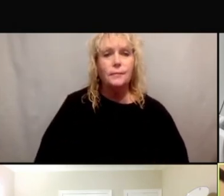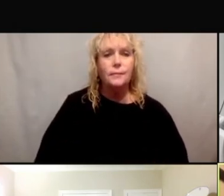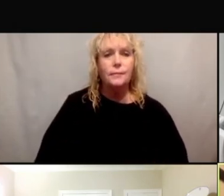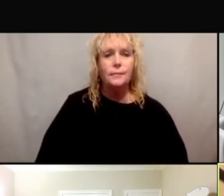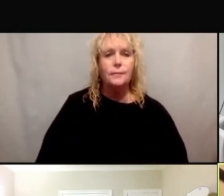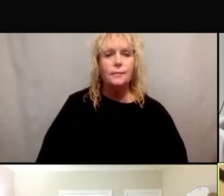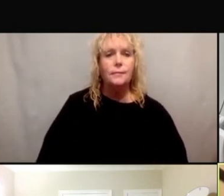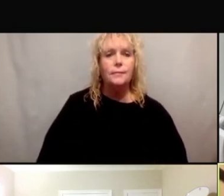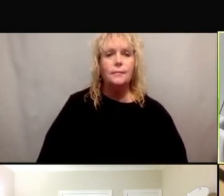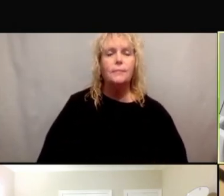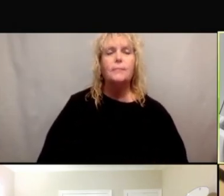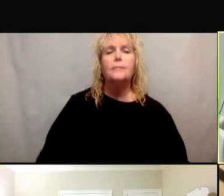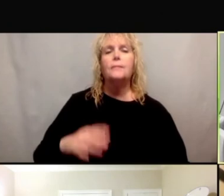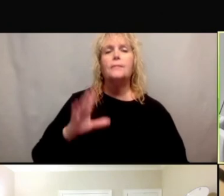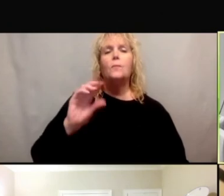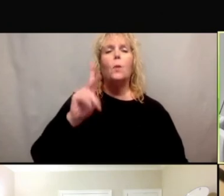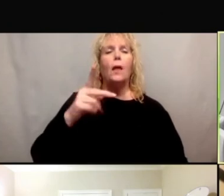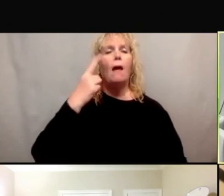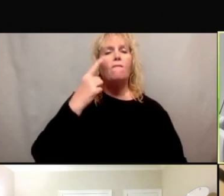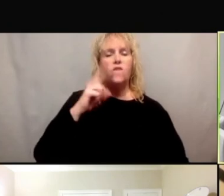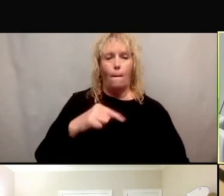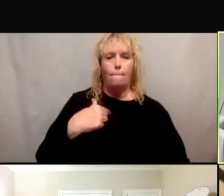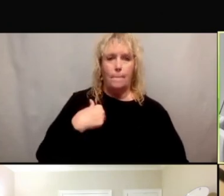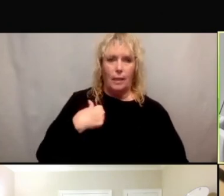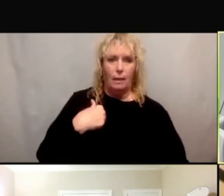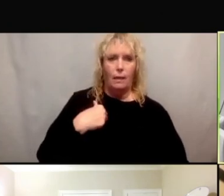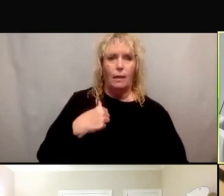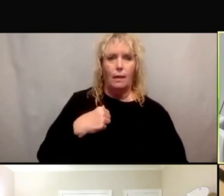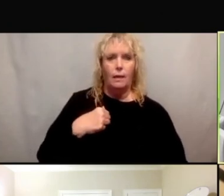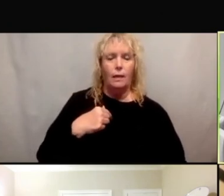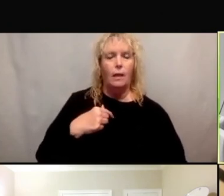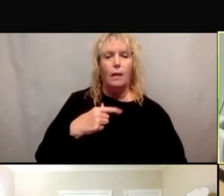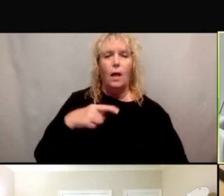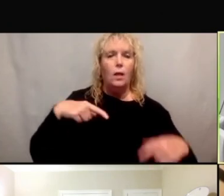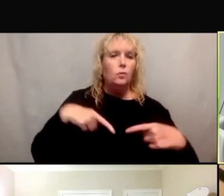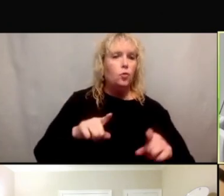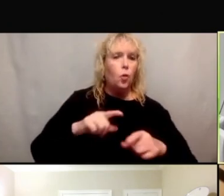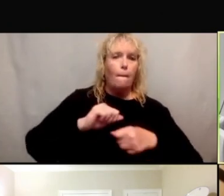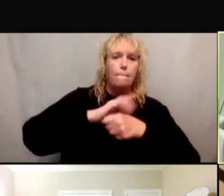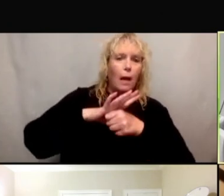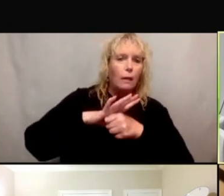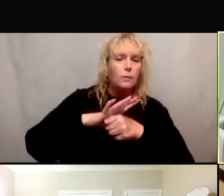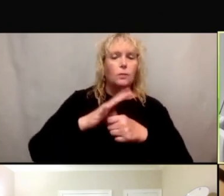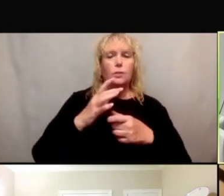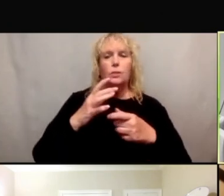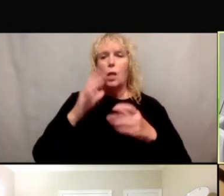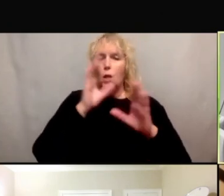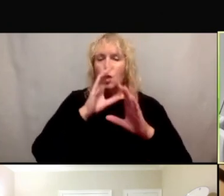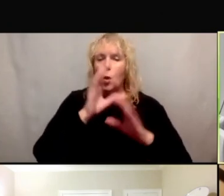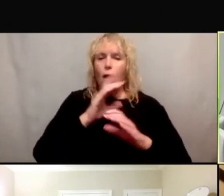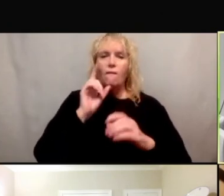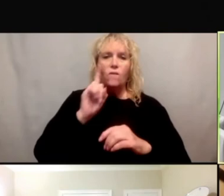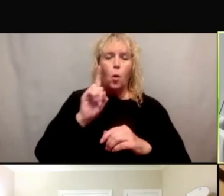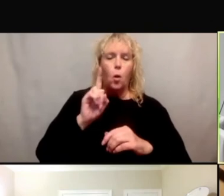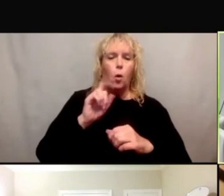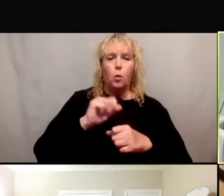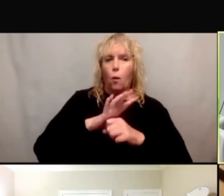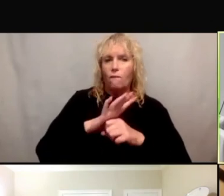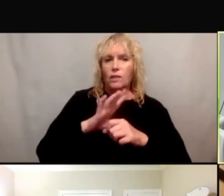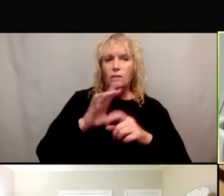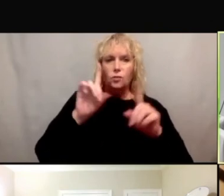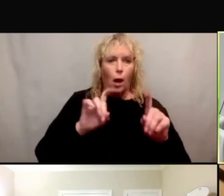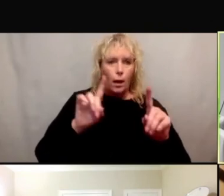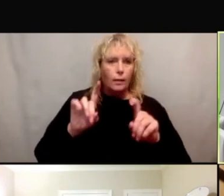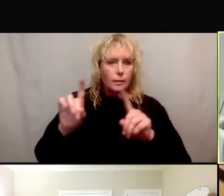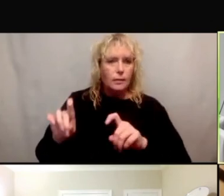Thanks, Michael. And I think for me, know, throughout the pandemic and recruiting for COVID trials, we really were able to demonstrate